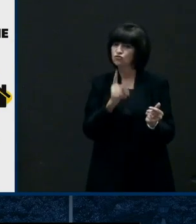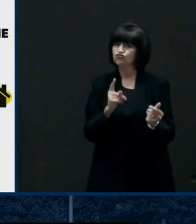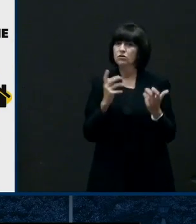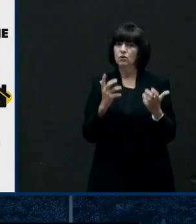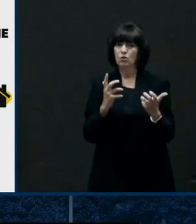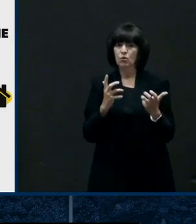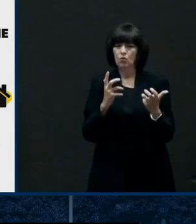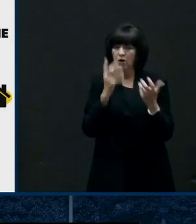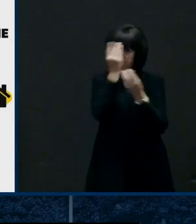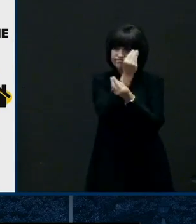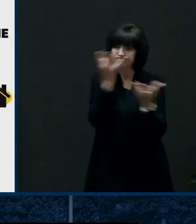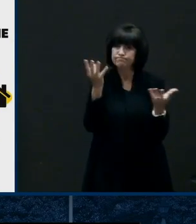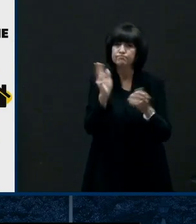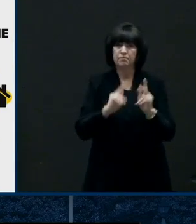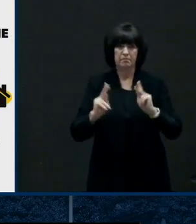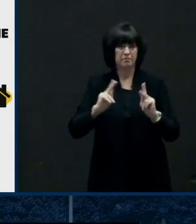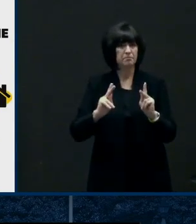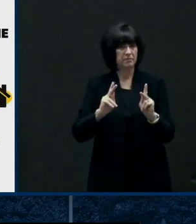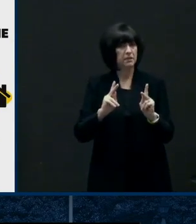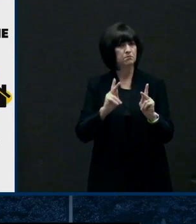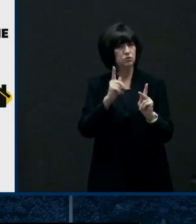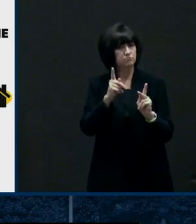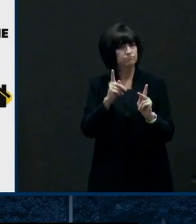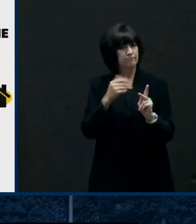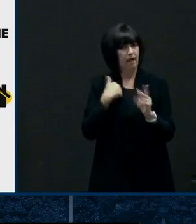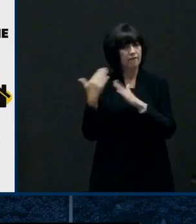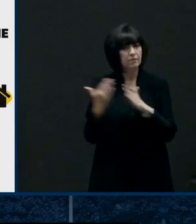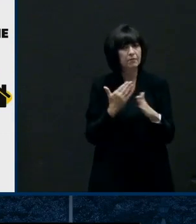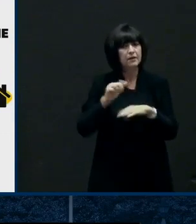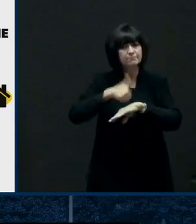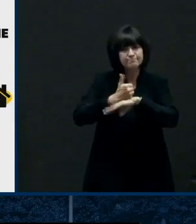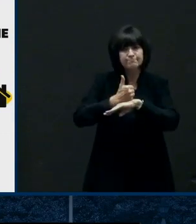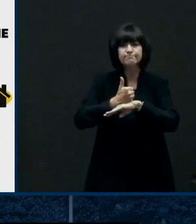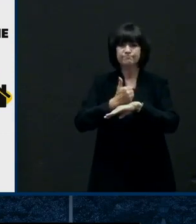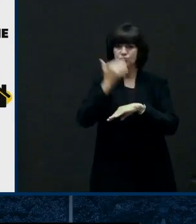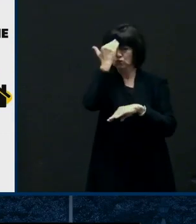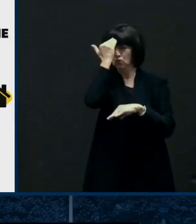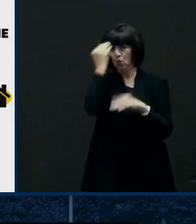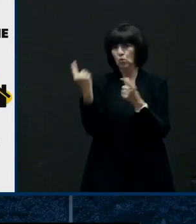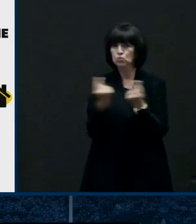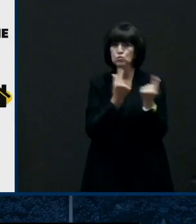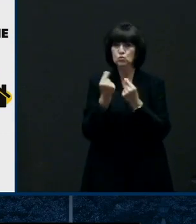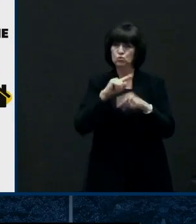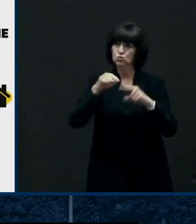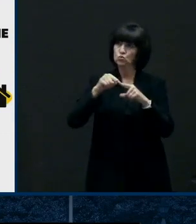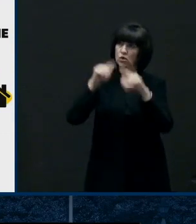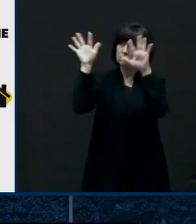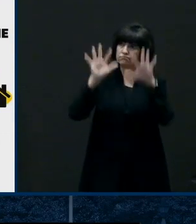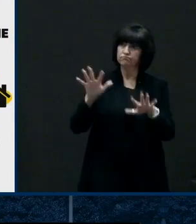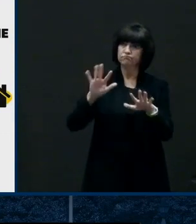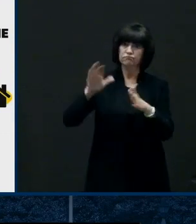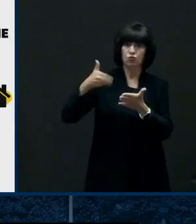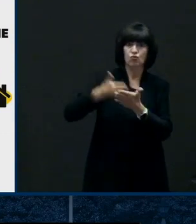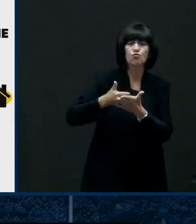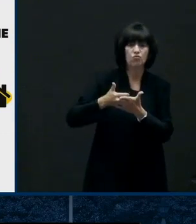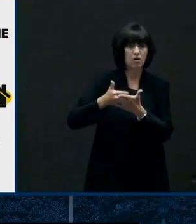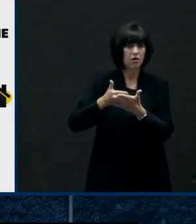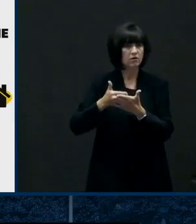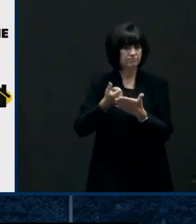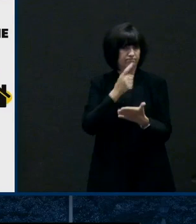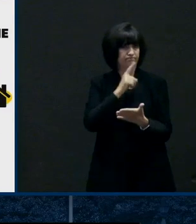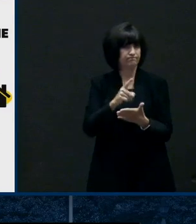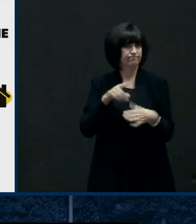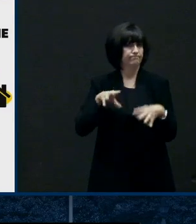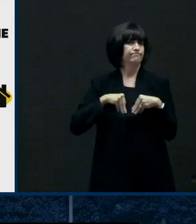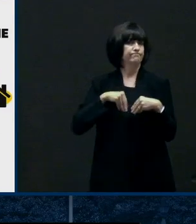for that. Again, thanks to the to the first responders again to DelDOT and the crews that were out there working